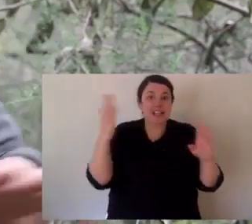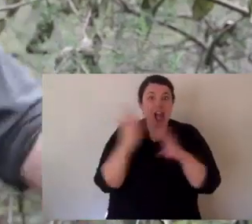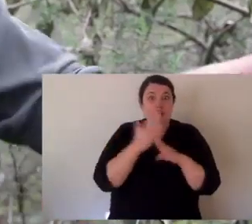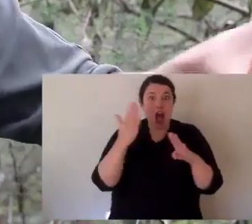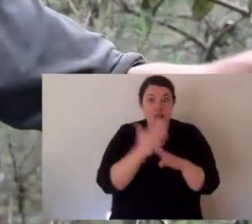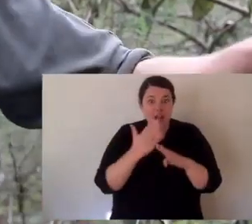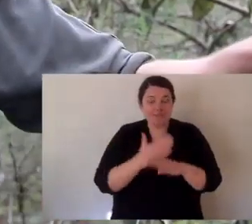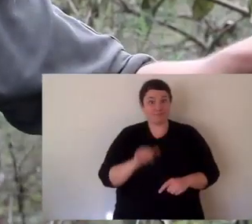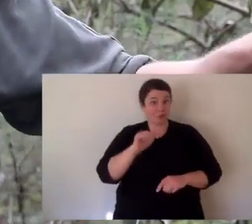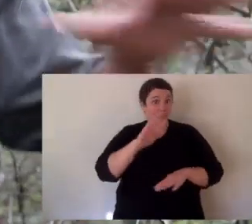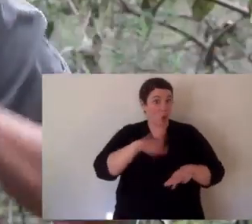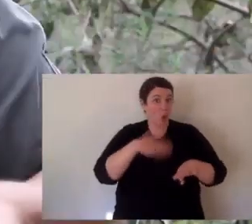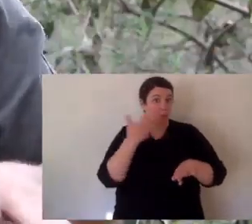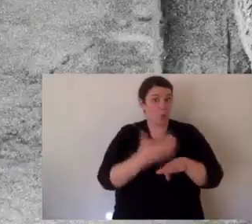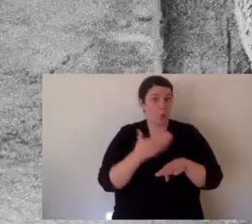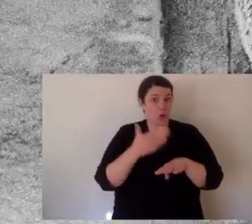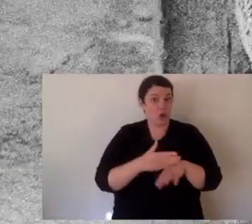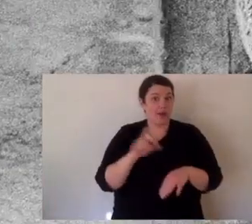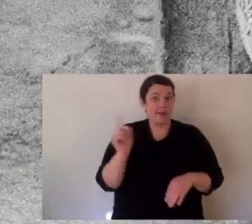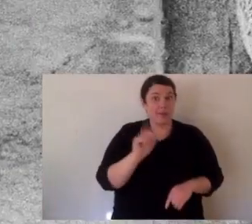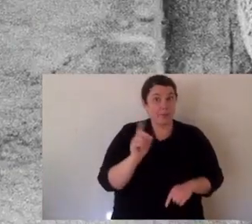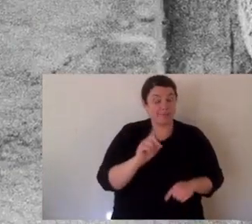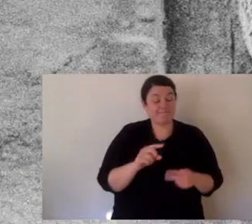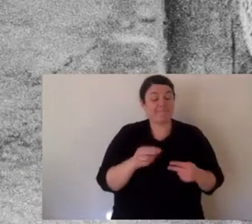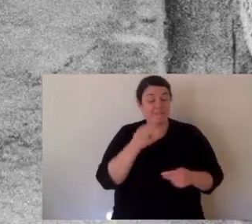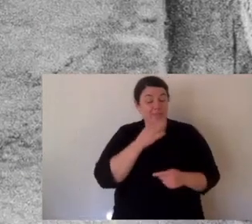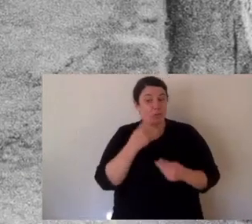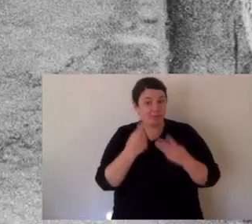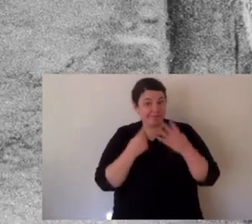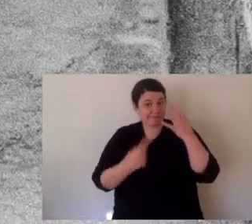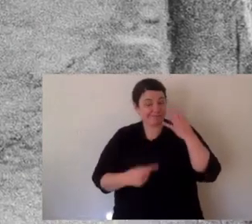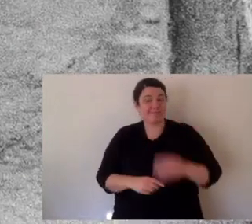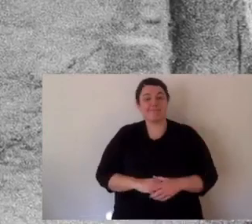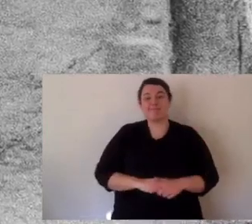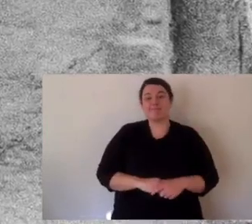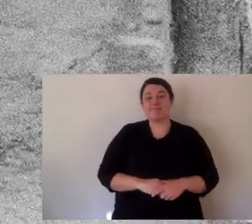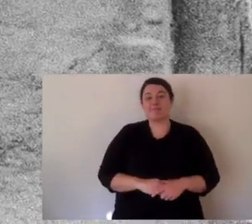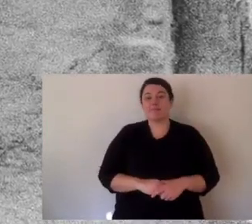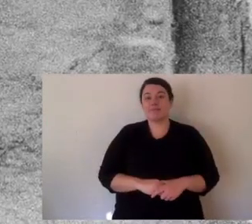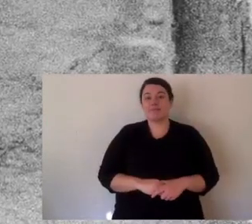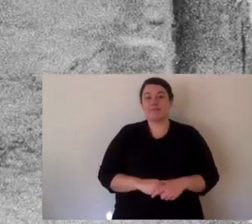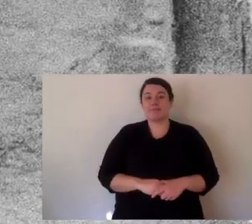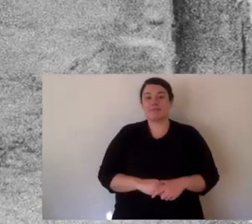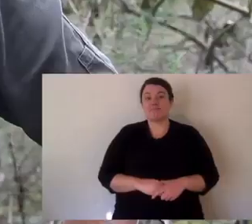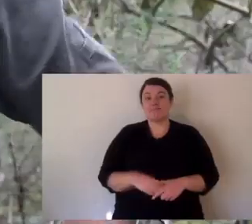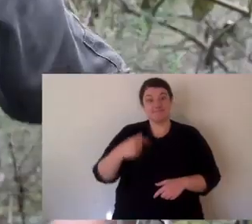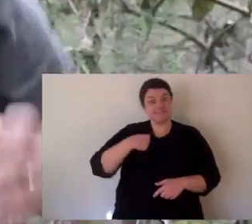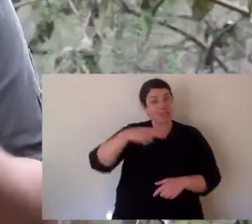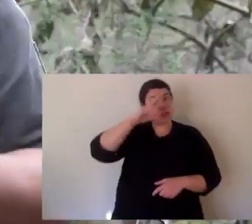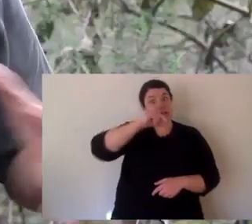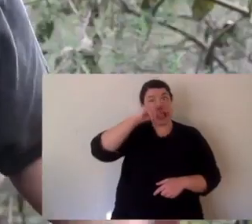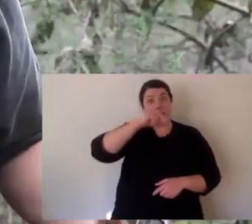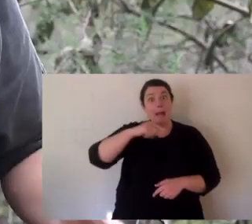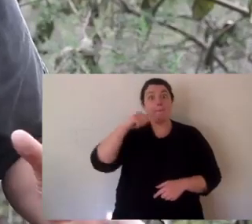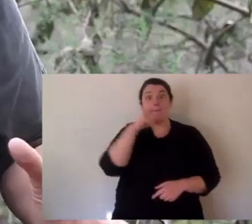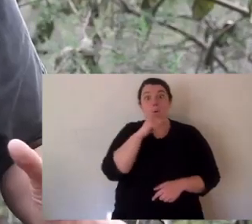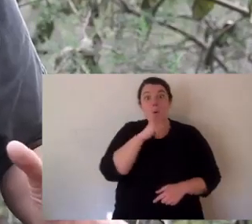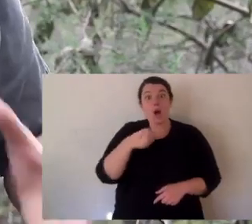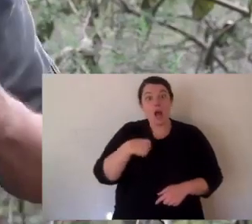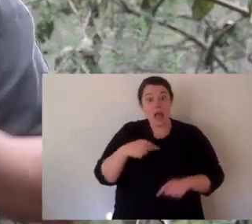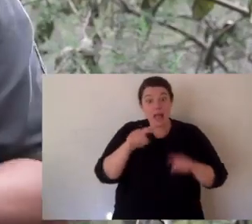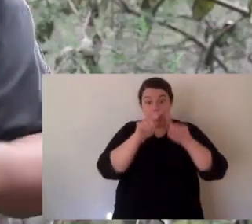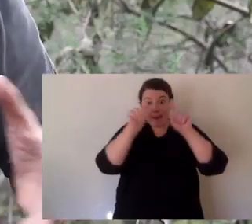you think about them walking through the bush. They blend in with the moonlight, the shadows, and it makes the predator harder to see. Now for your homework,